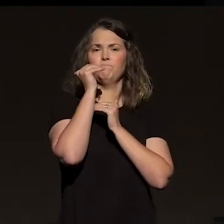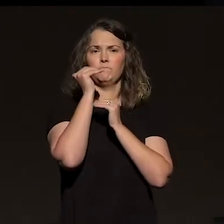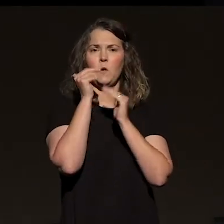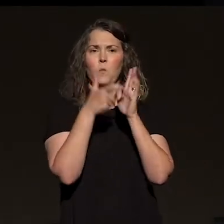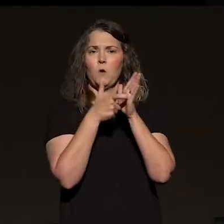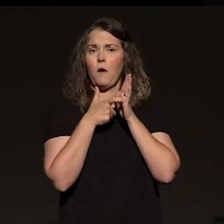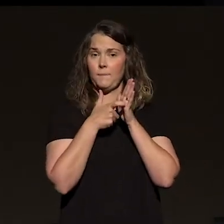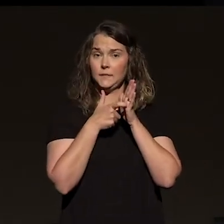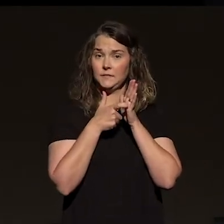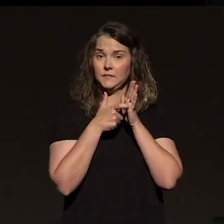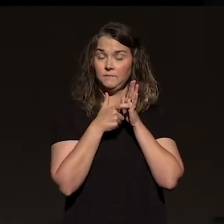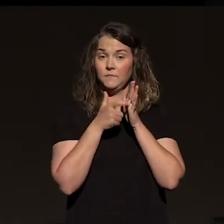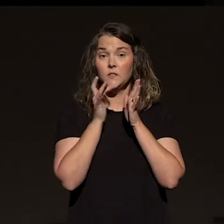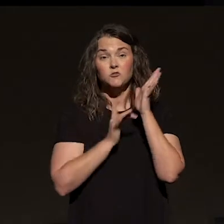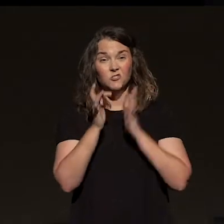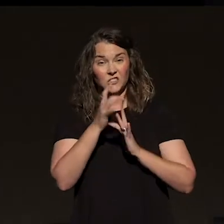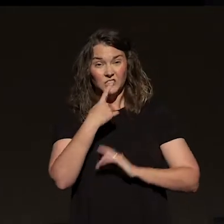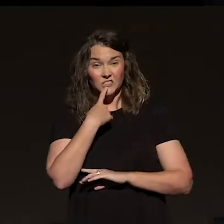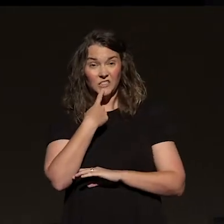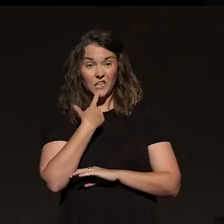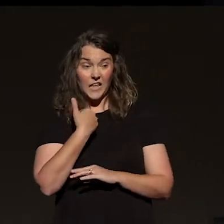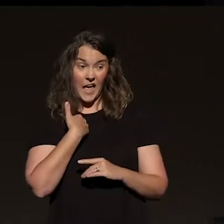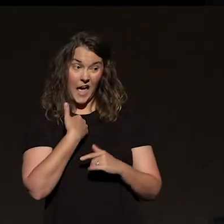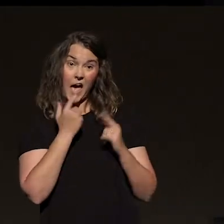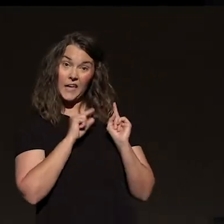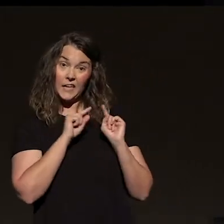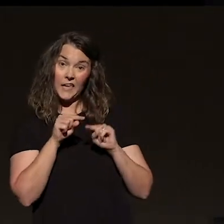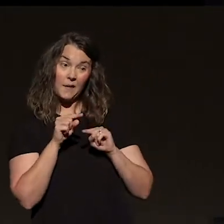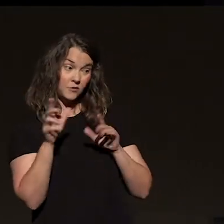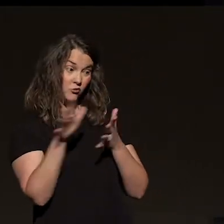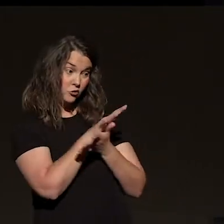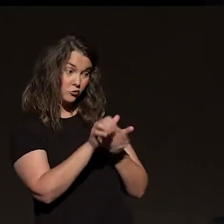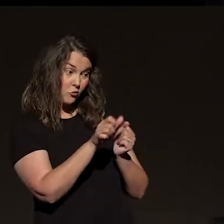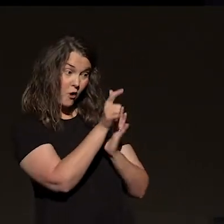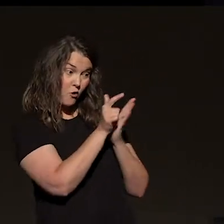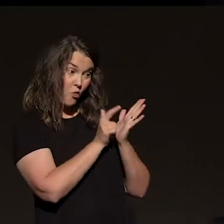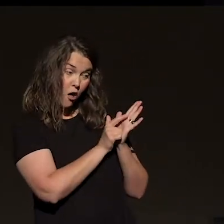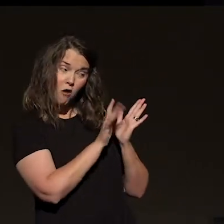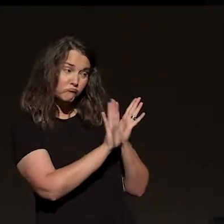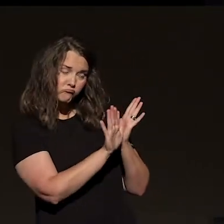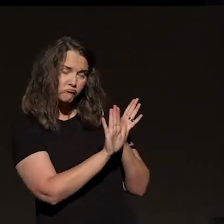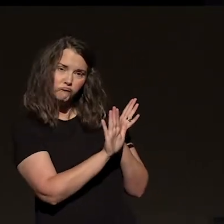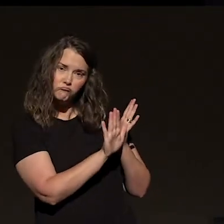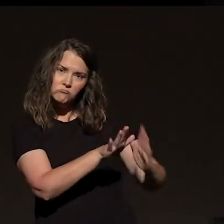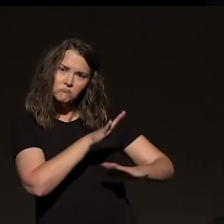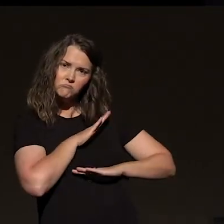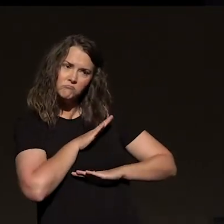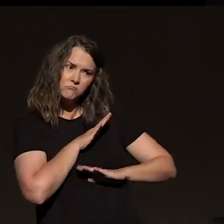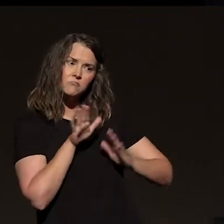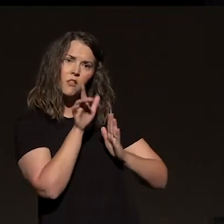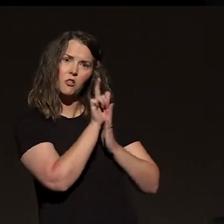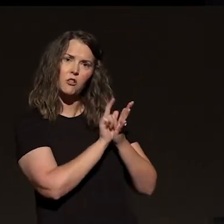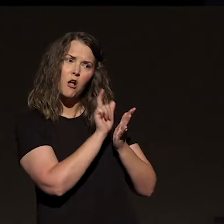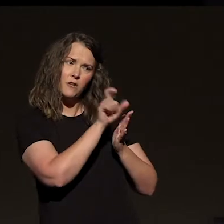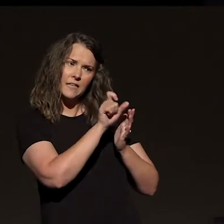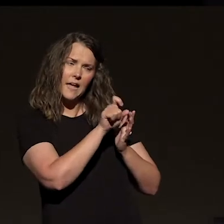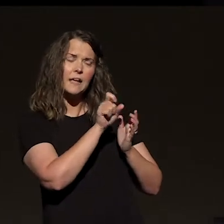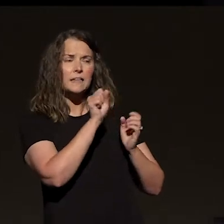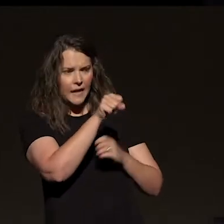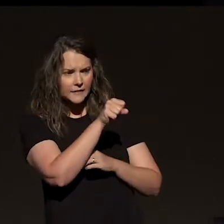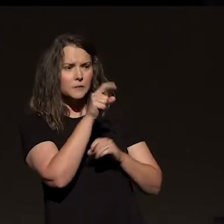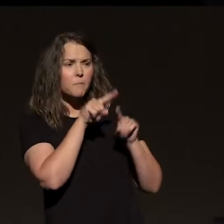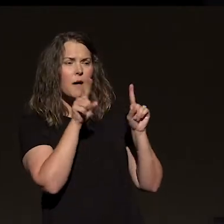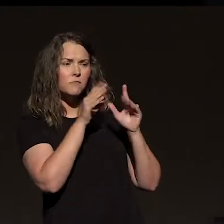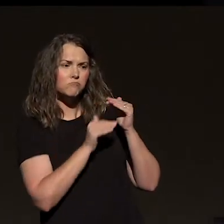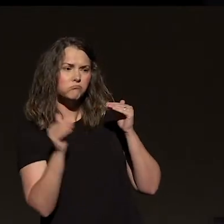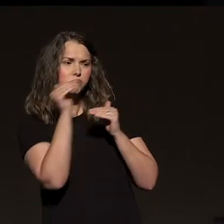life. He said, I didn't come to abolish the law. I didn't come to tear it down or do away with it. came to actually to fulfill it, to call you to a higher standard. Y'all have heard it, right? You've